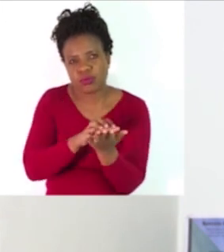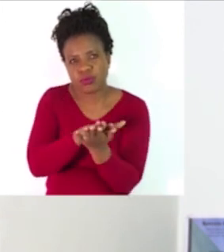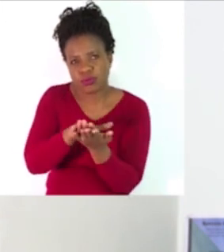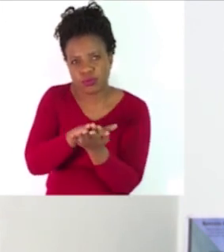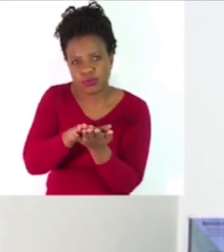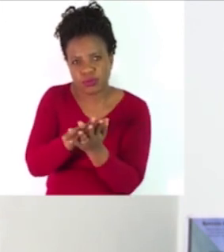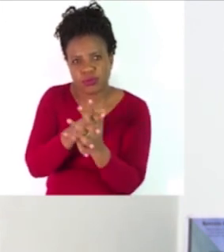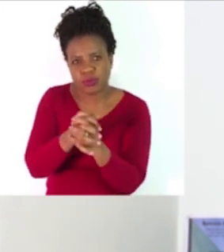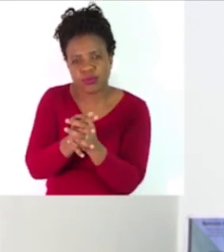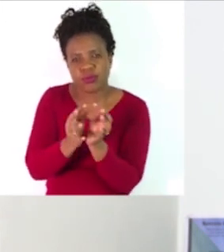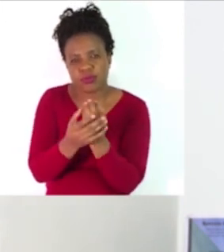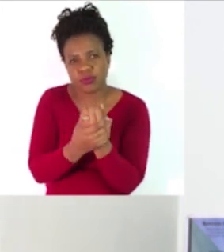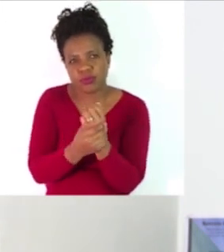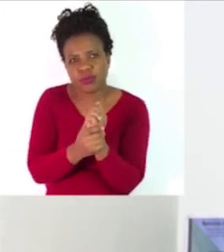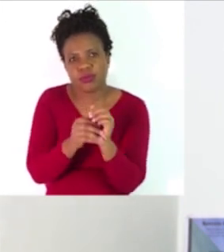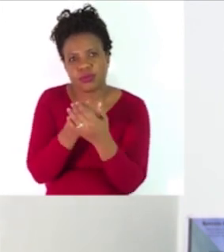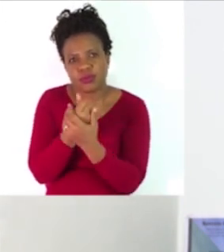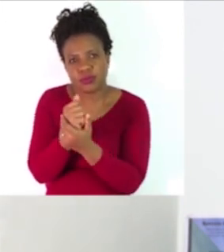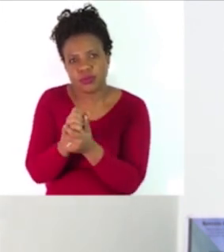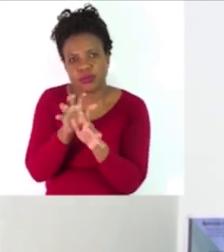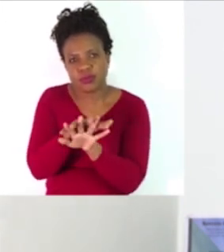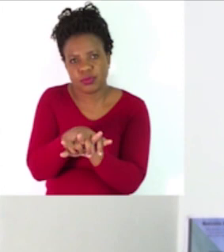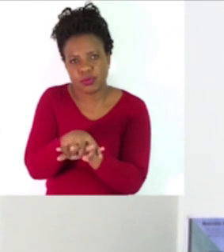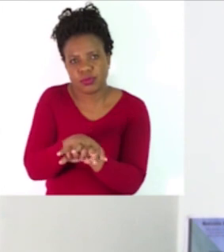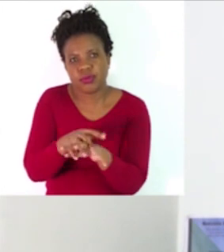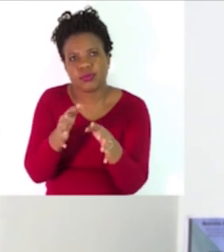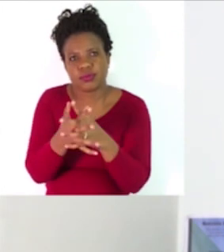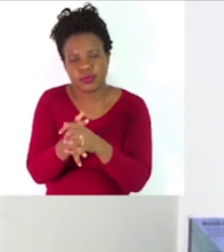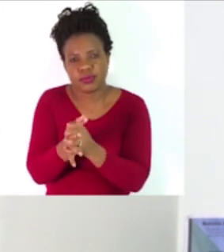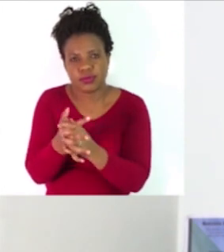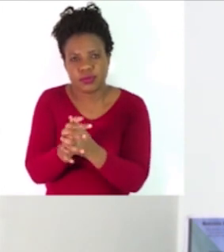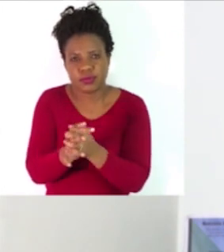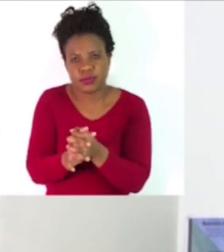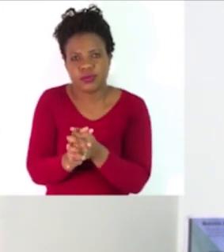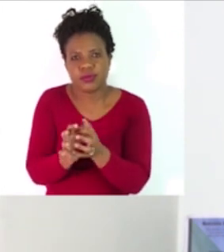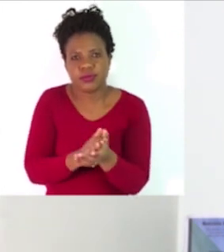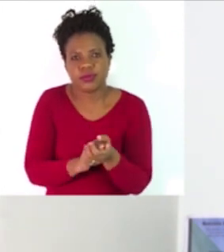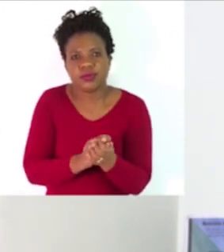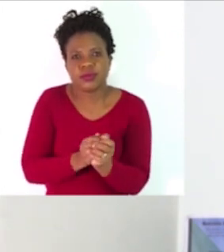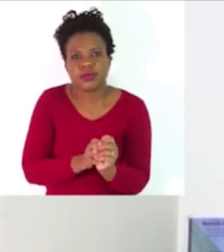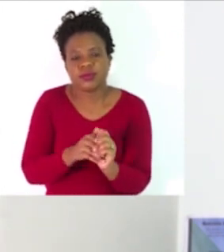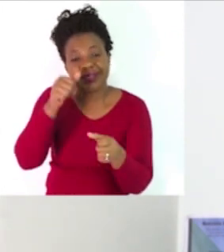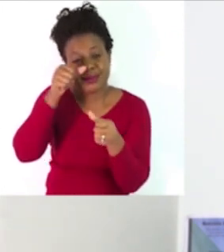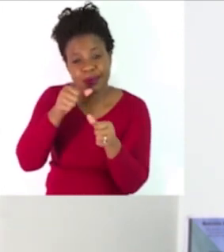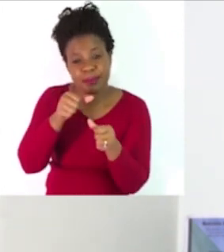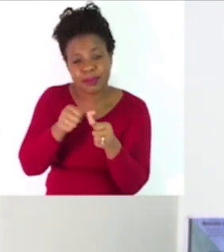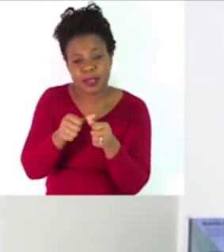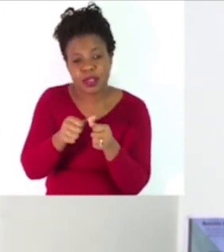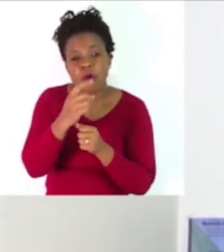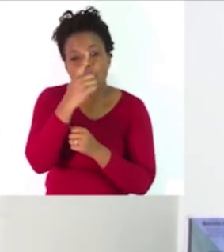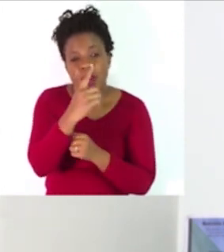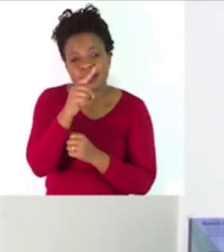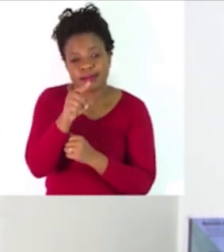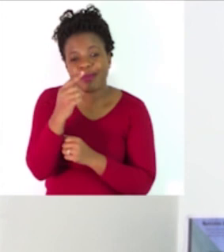outside, in between the fingers, and remember to stay a